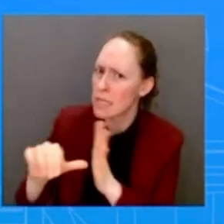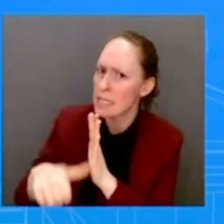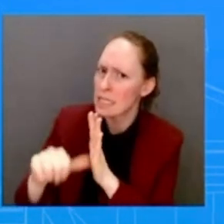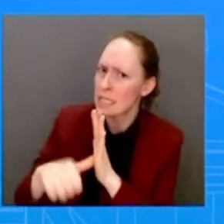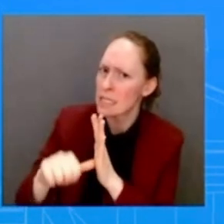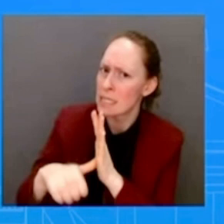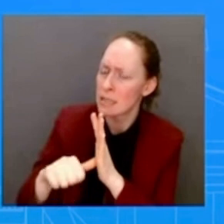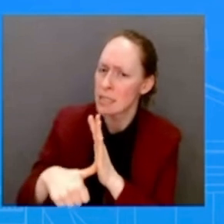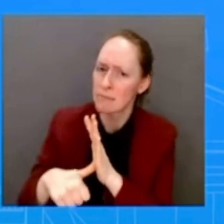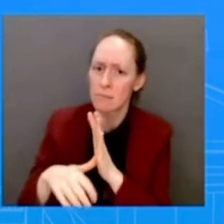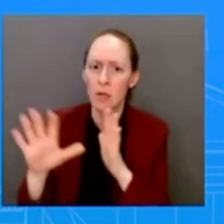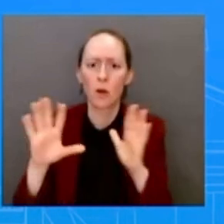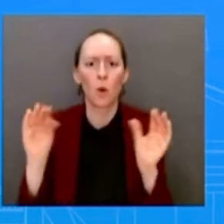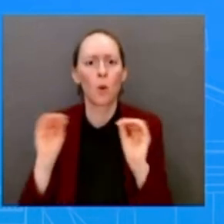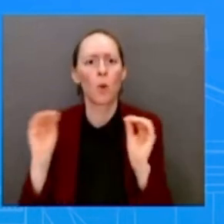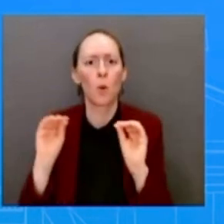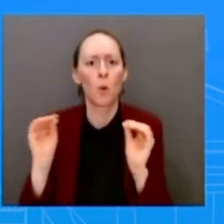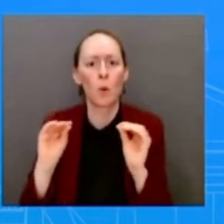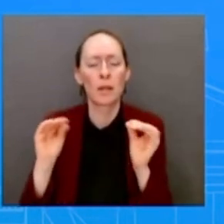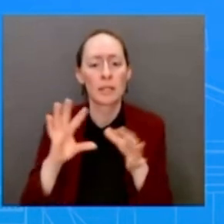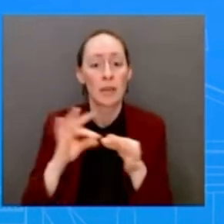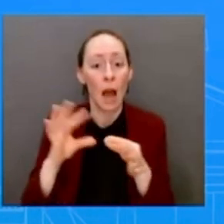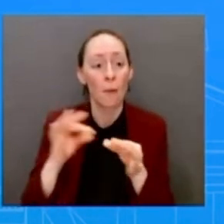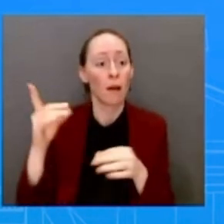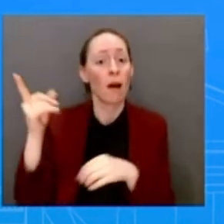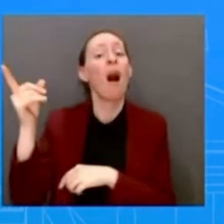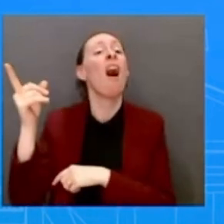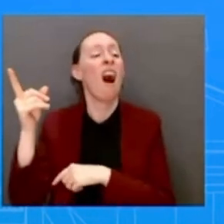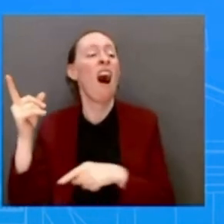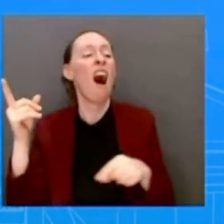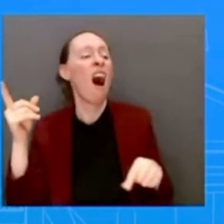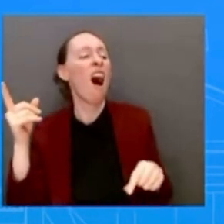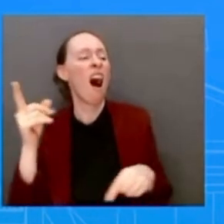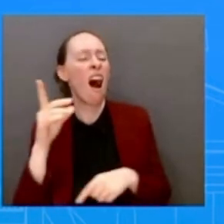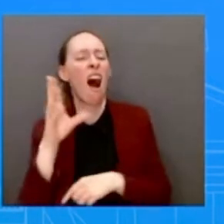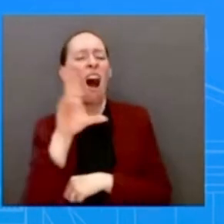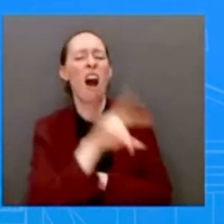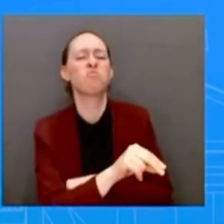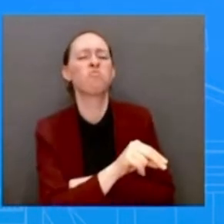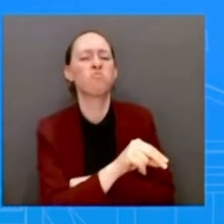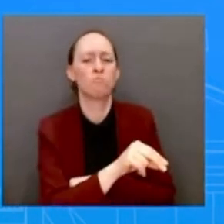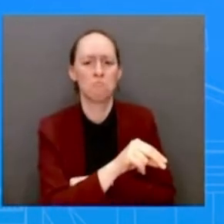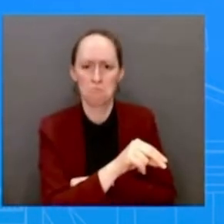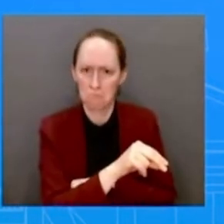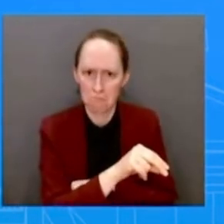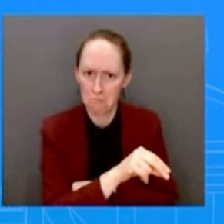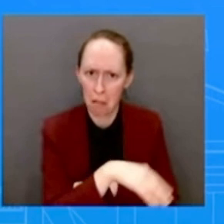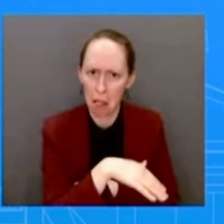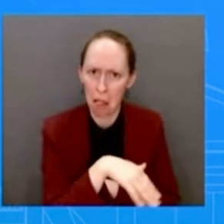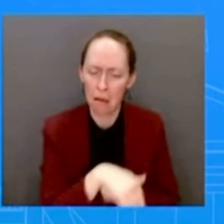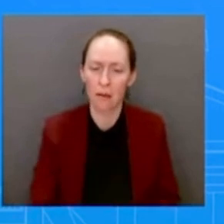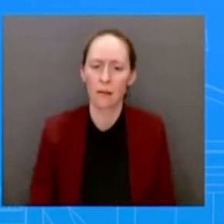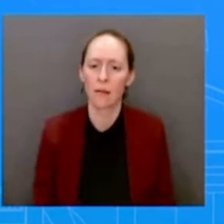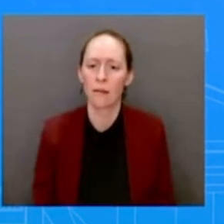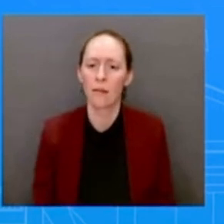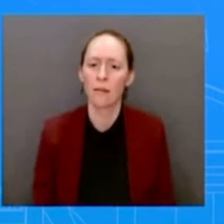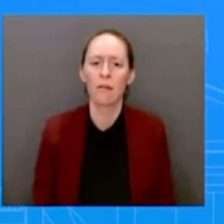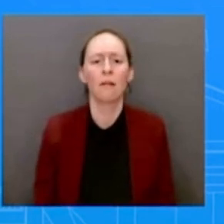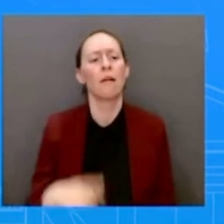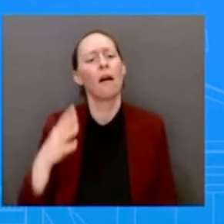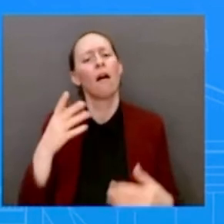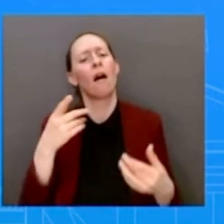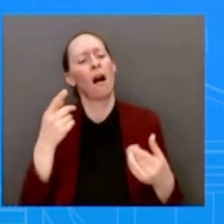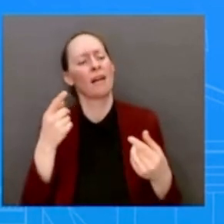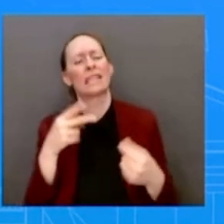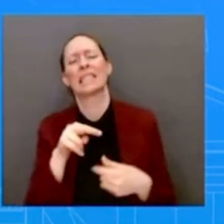We may have... It may have been... I just read it while you were asking me. We didn't oppose... We opposed it, but there was no veto threat. So I want to be really